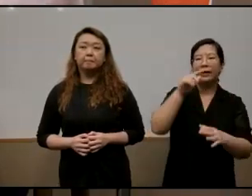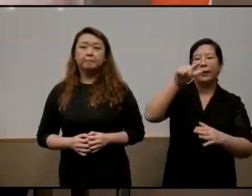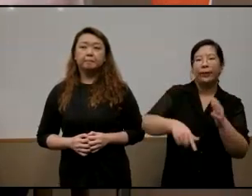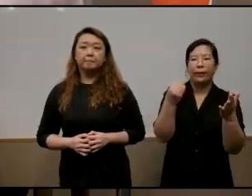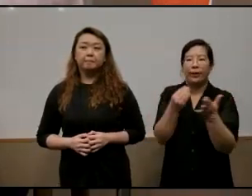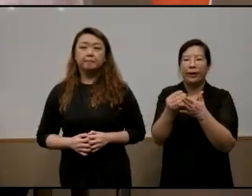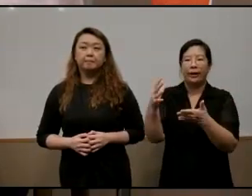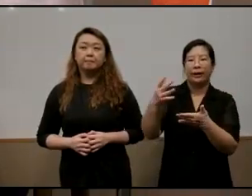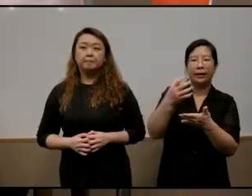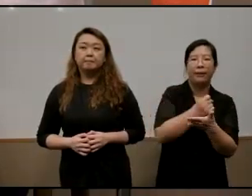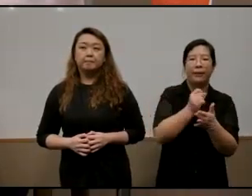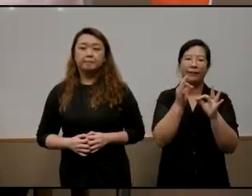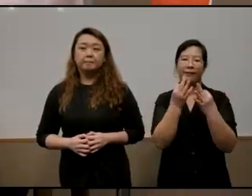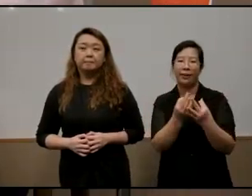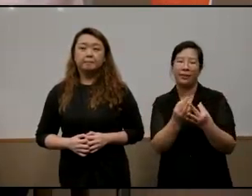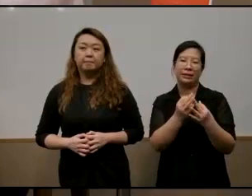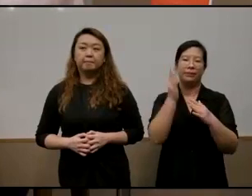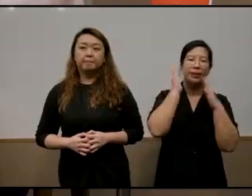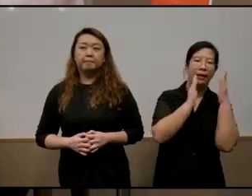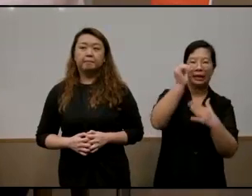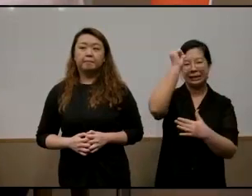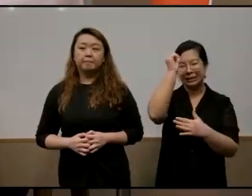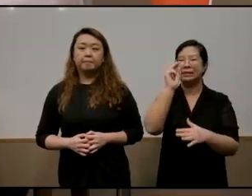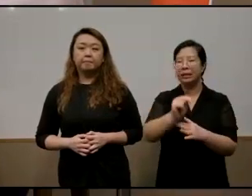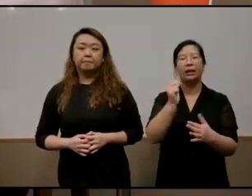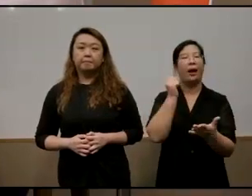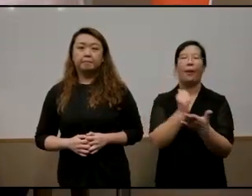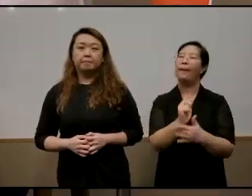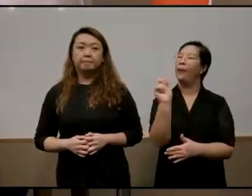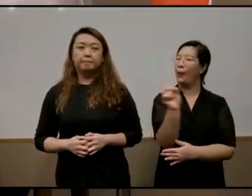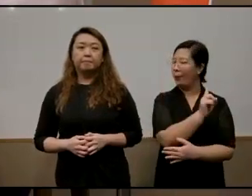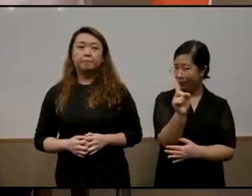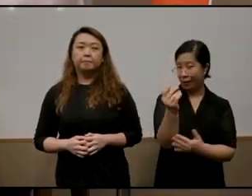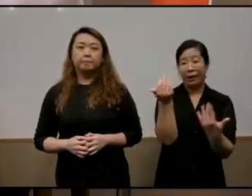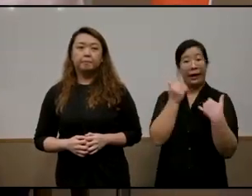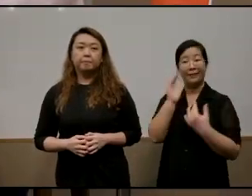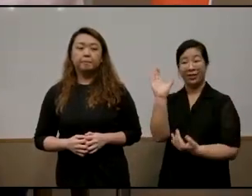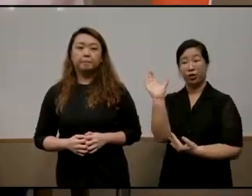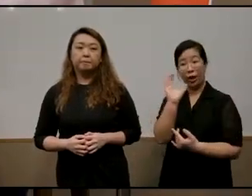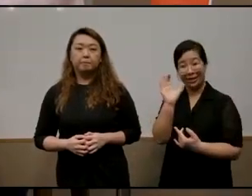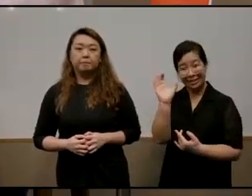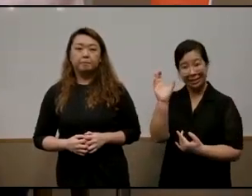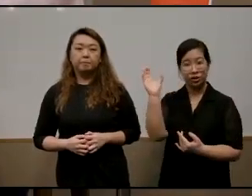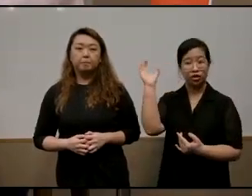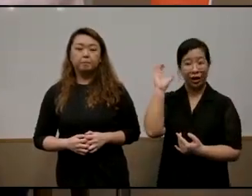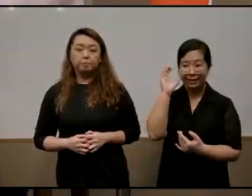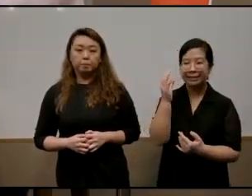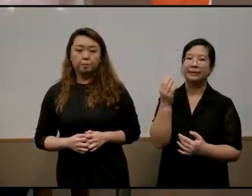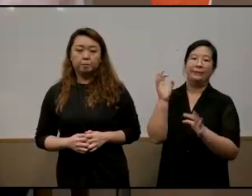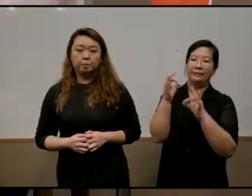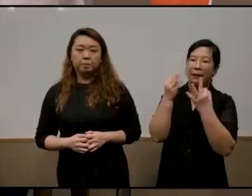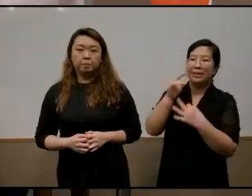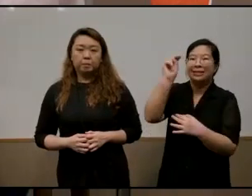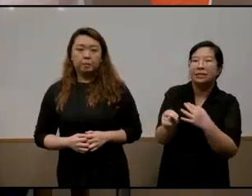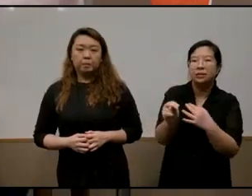uh from malay from indian families who need help but there are chinese working class families who need to be reached out